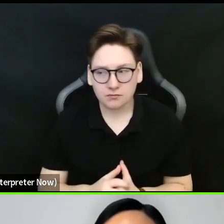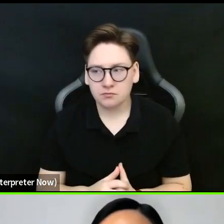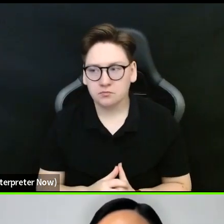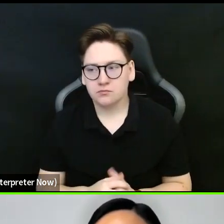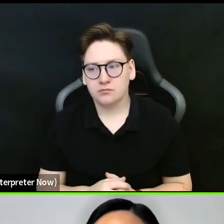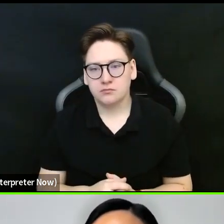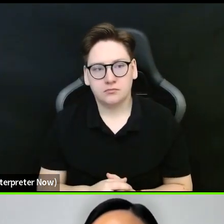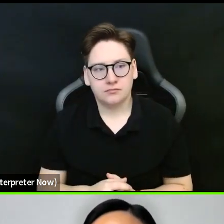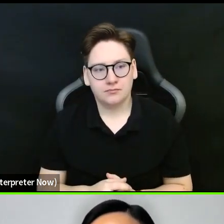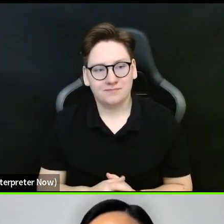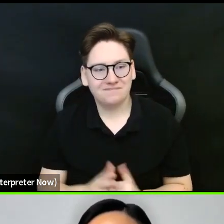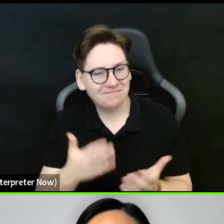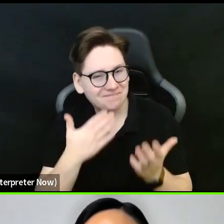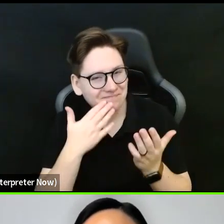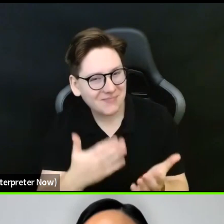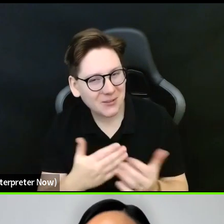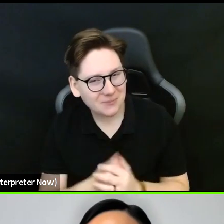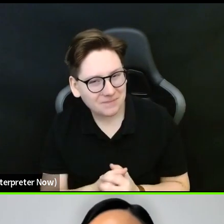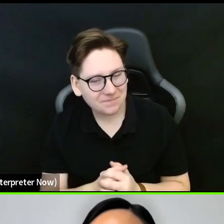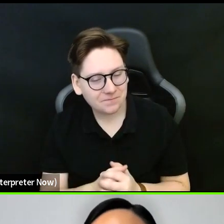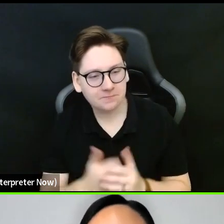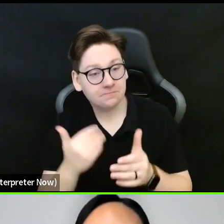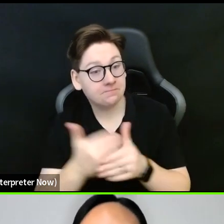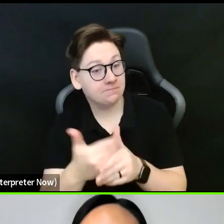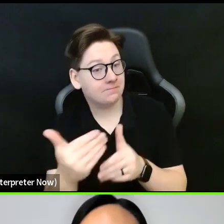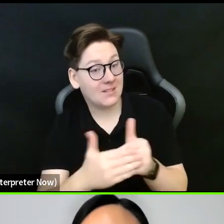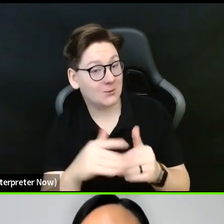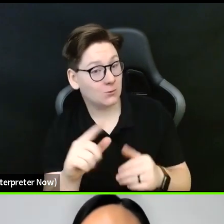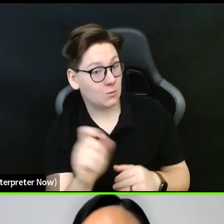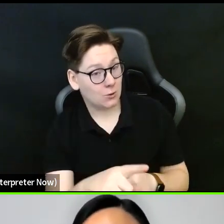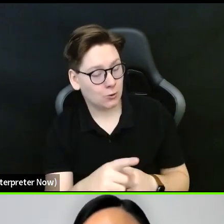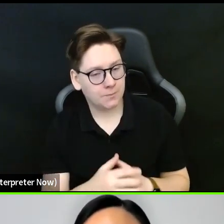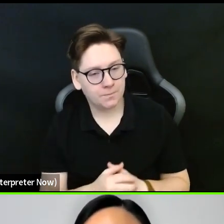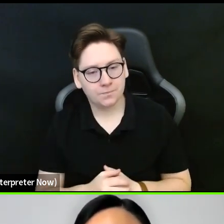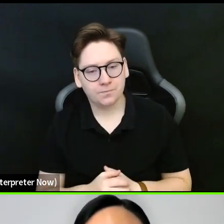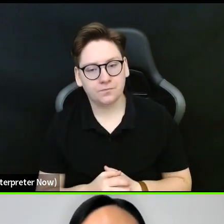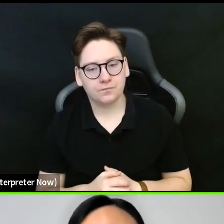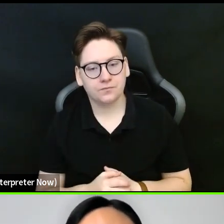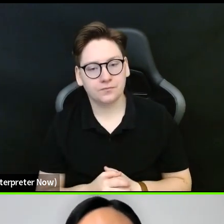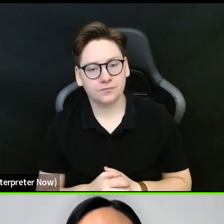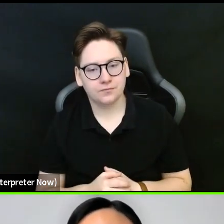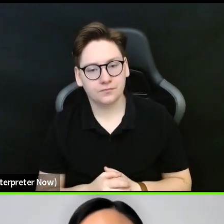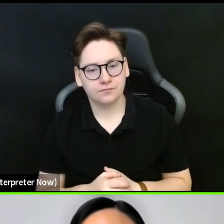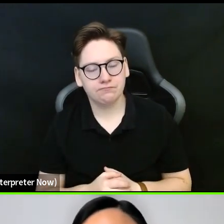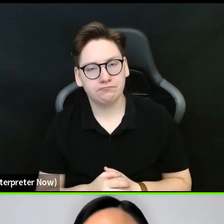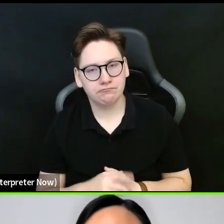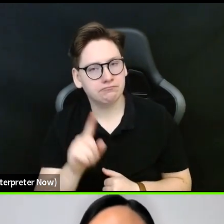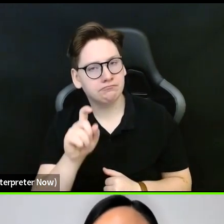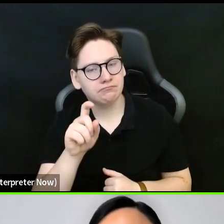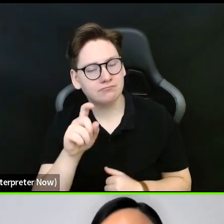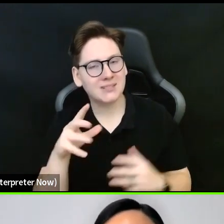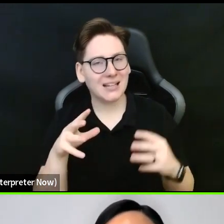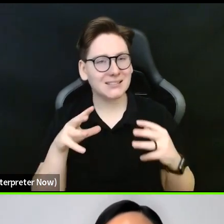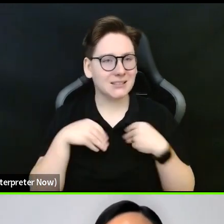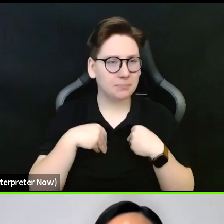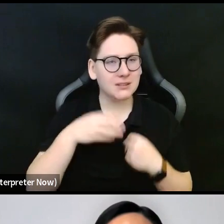Great, thanks, Audrey. The next question is, what might the acceptance slash award rate be?